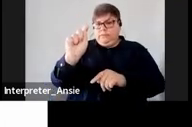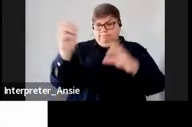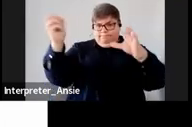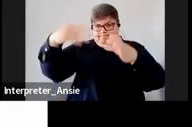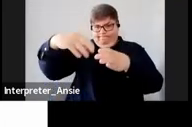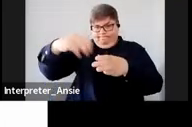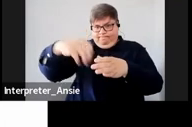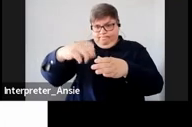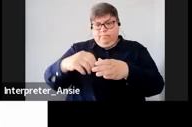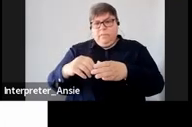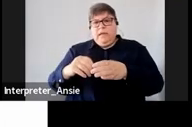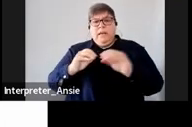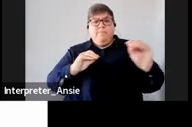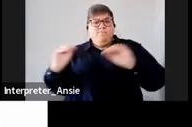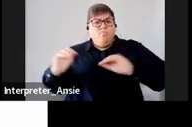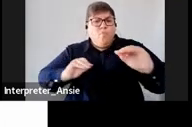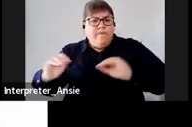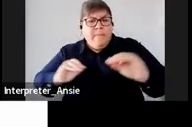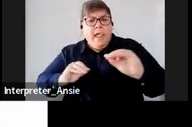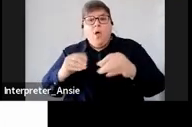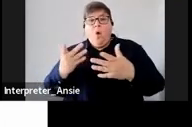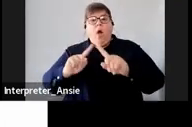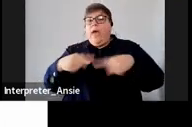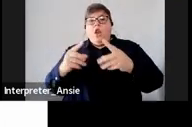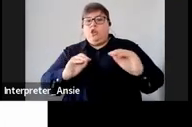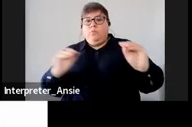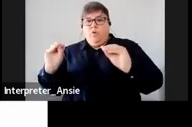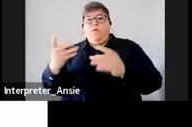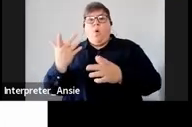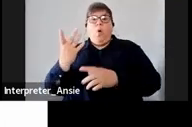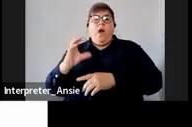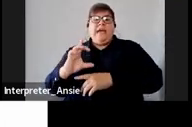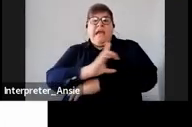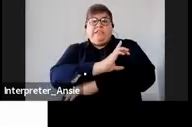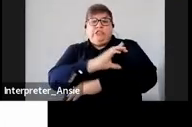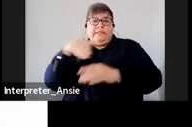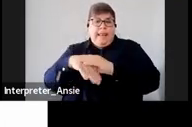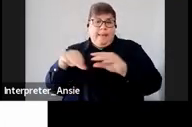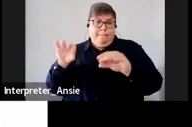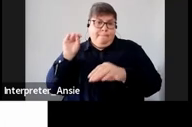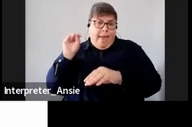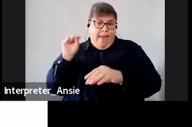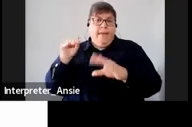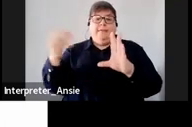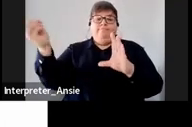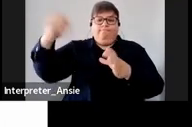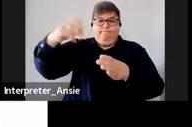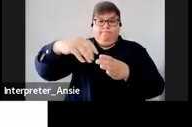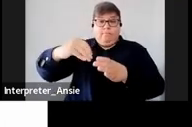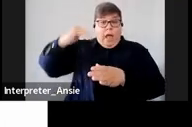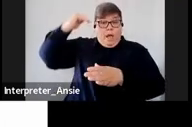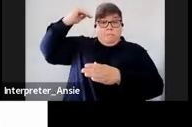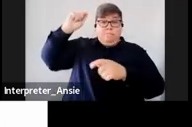any immovable property or cash in the bank the master of the high court